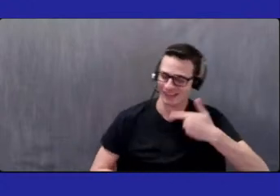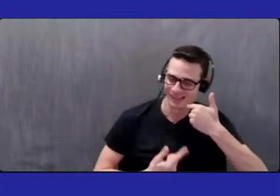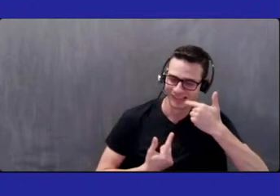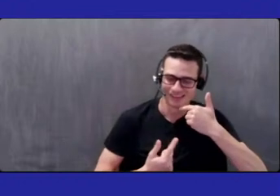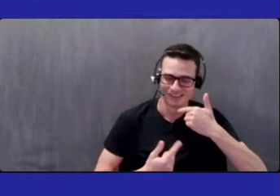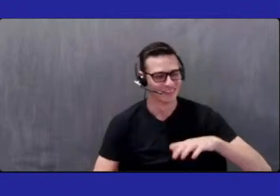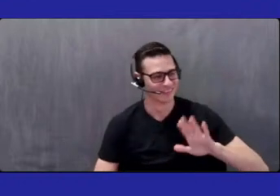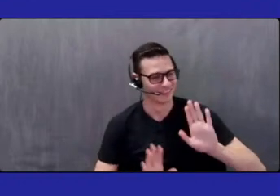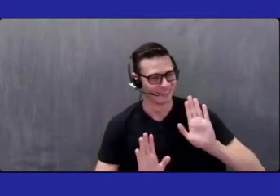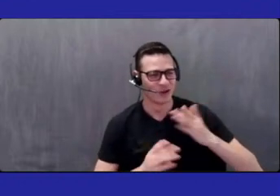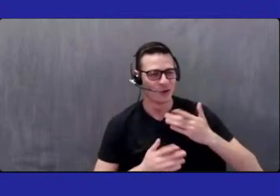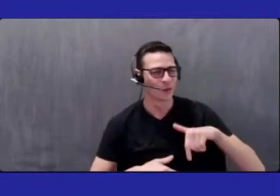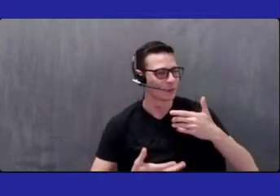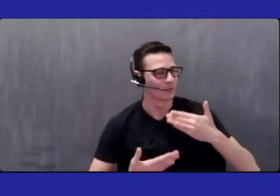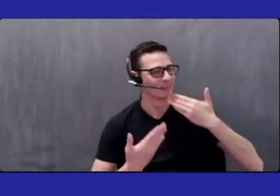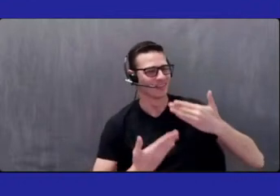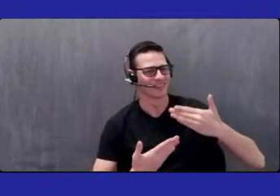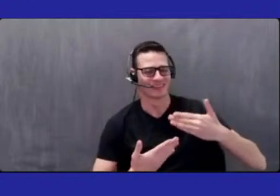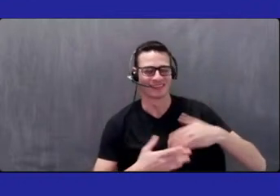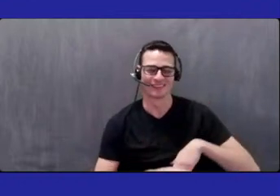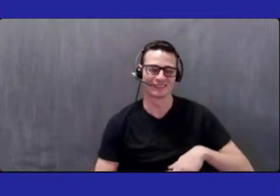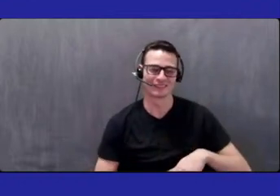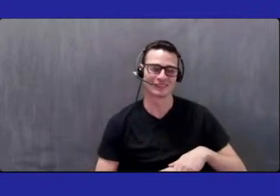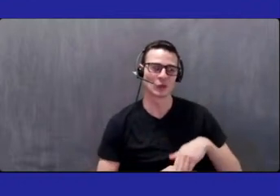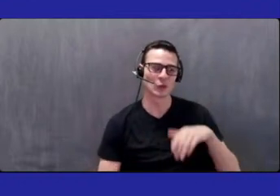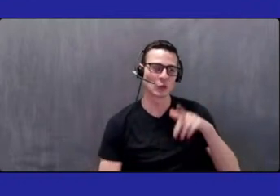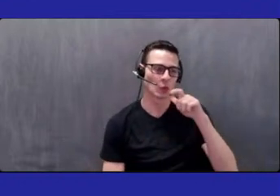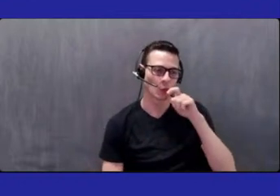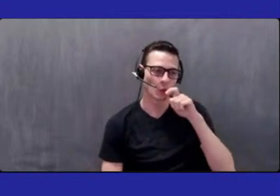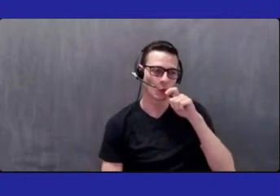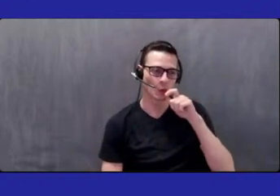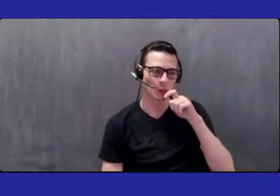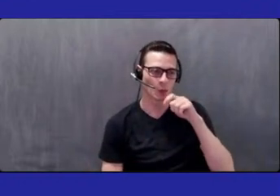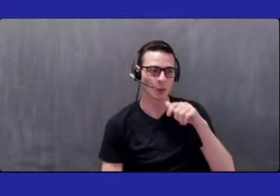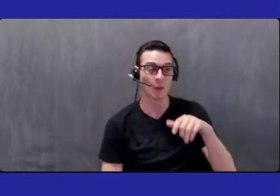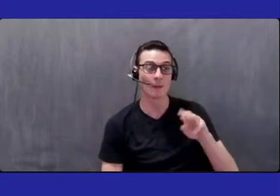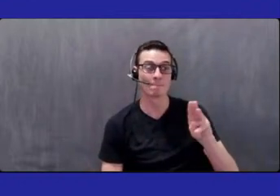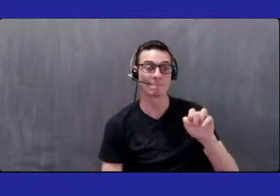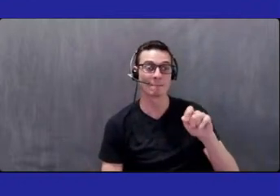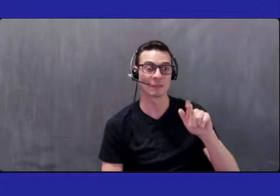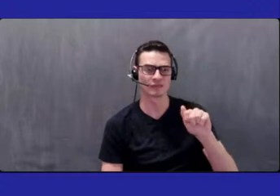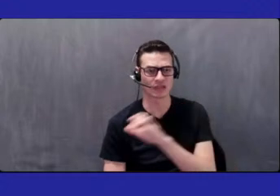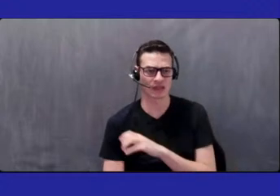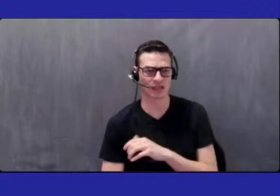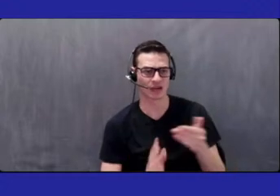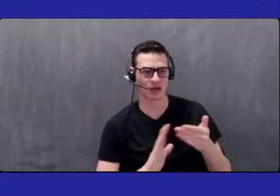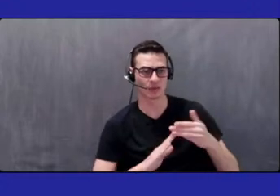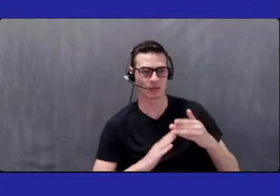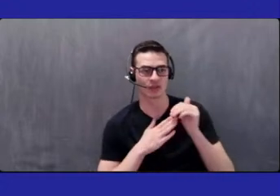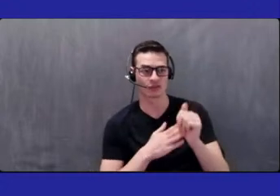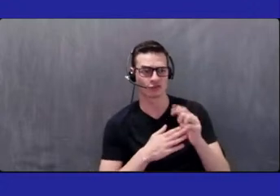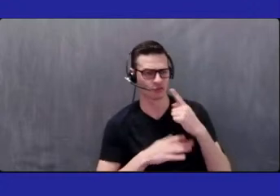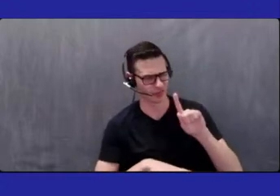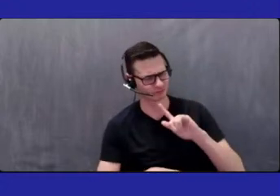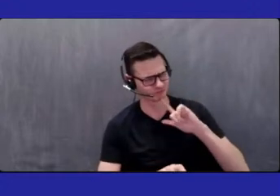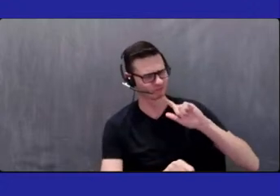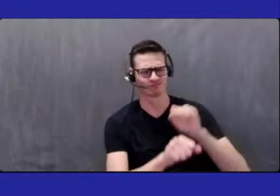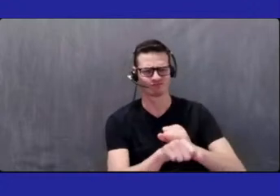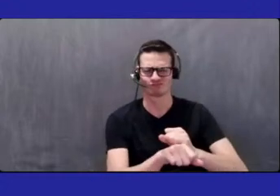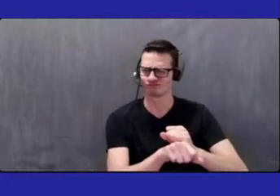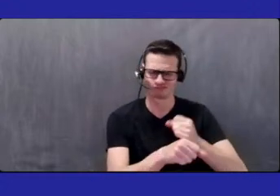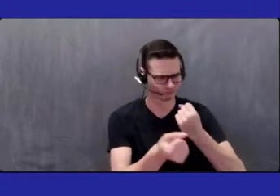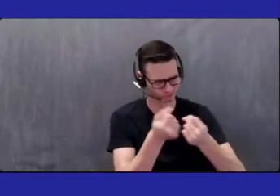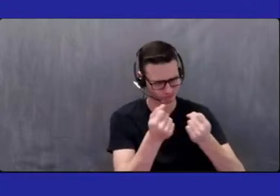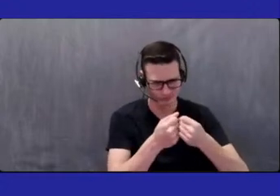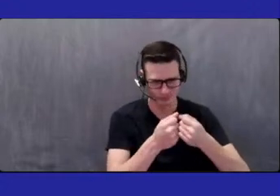would like to extend our gratitude to Morris Seniors Clinical and Operational Leadership for their tireless commitment to serving the